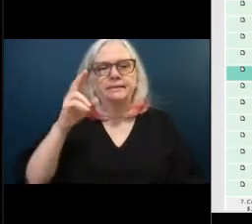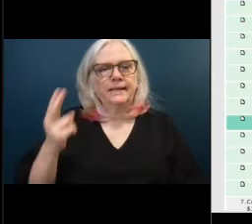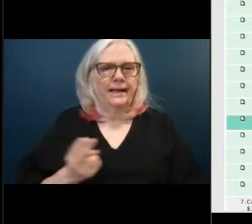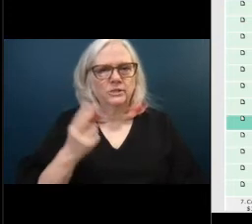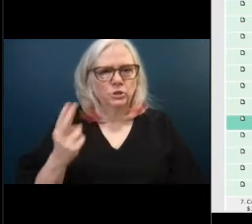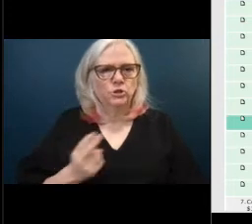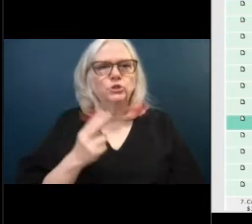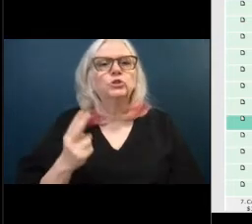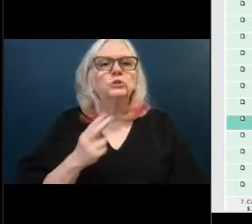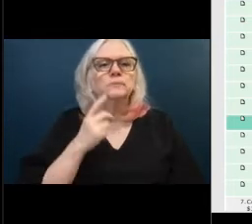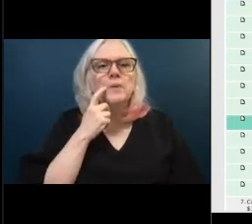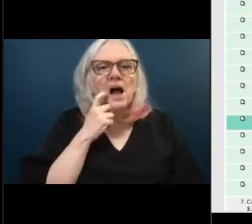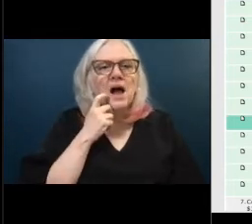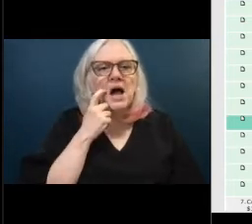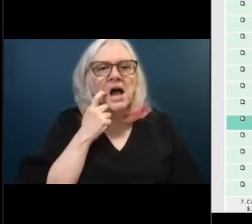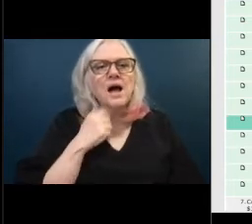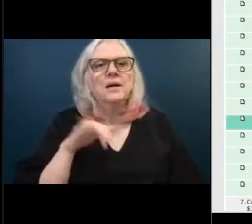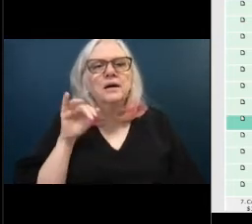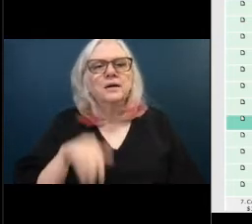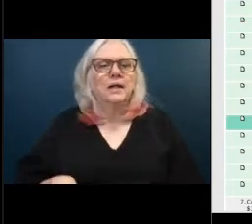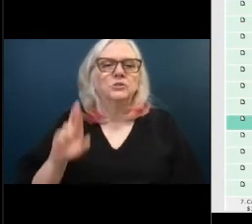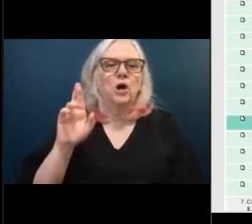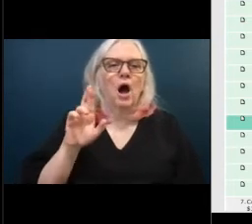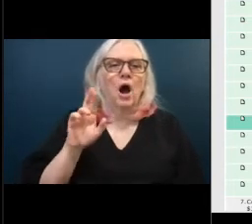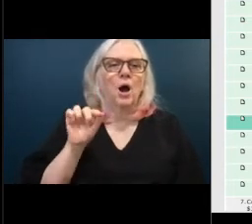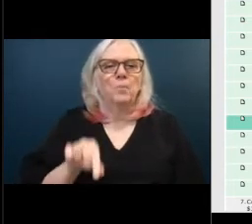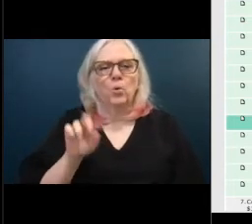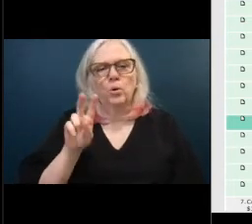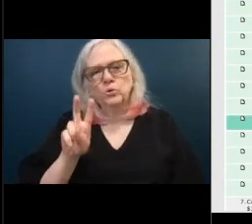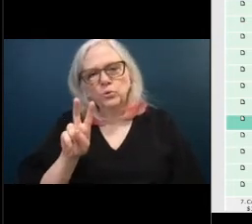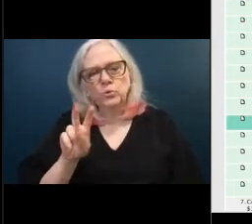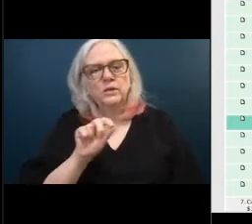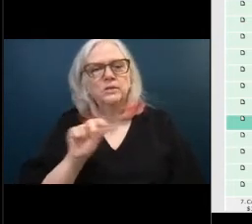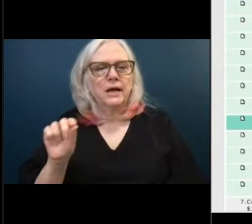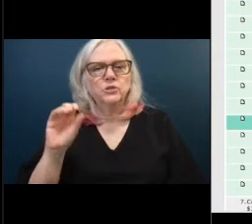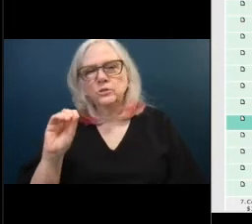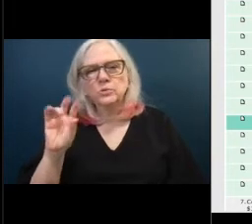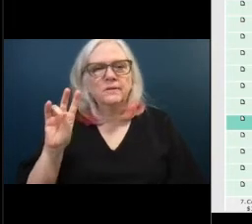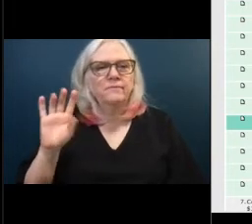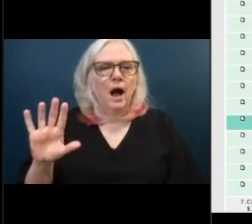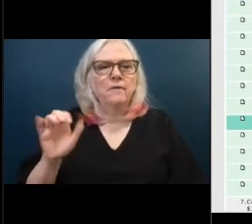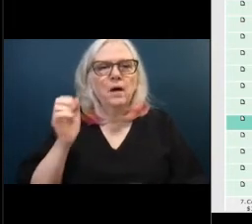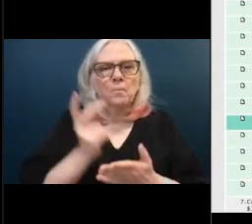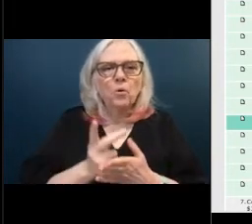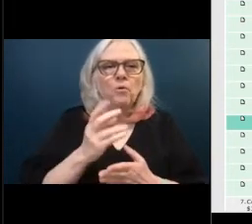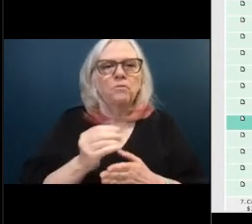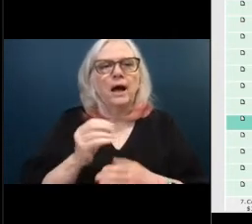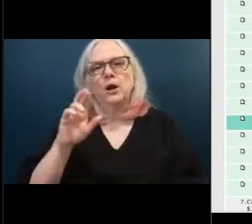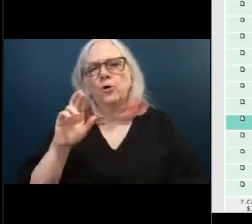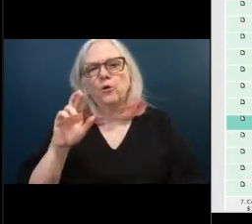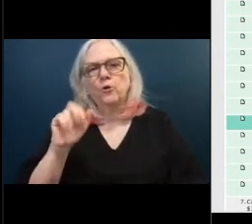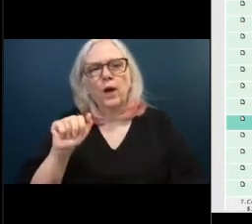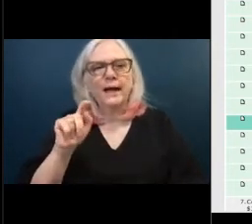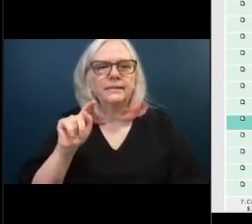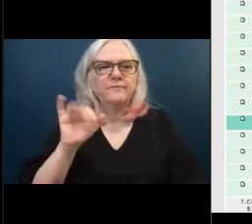proposed resolution number r22-075 approve and ratify the collective bargaining agreement between the